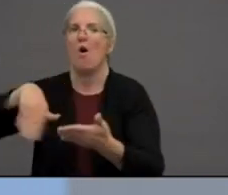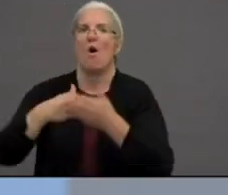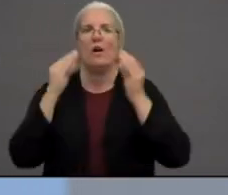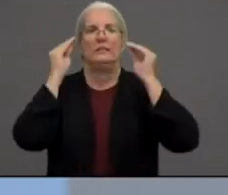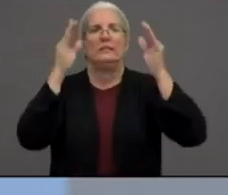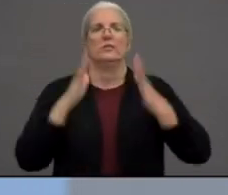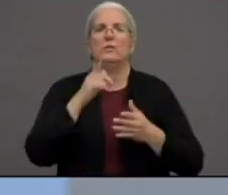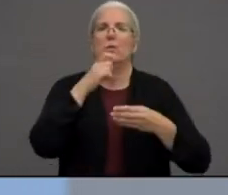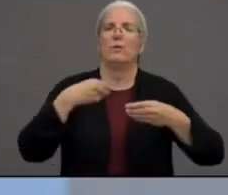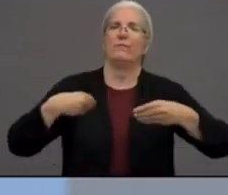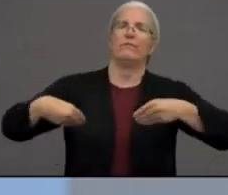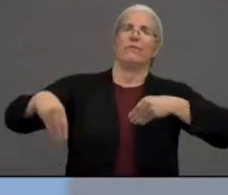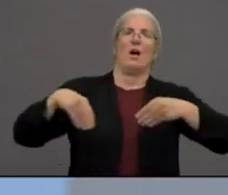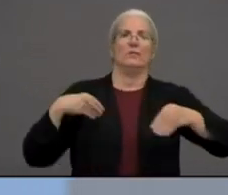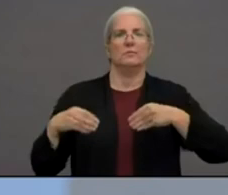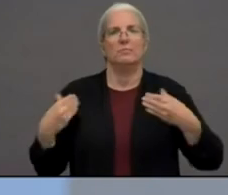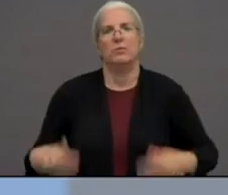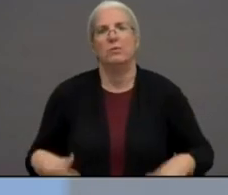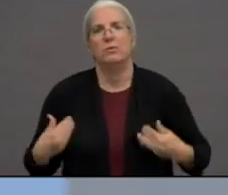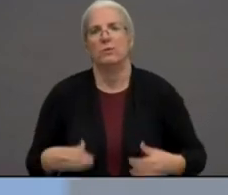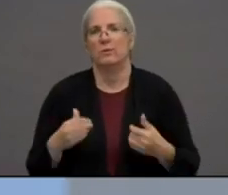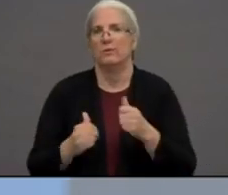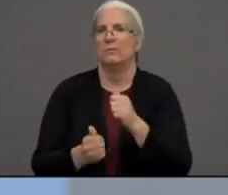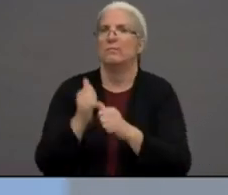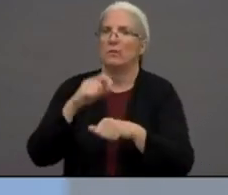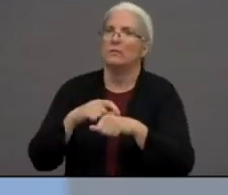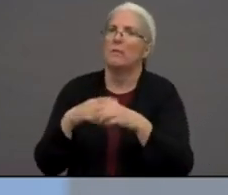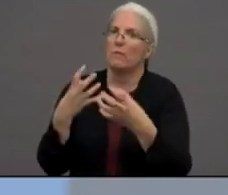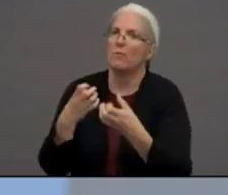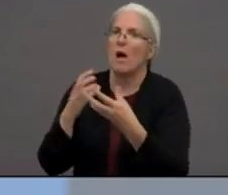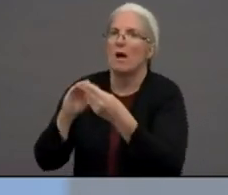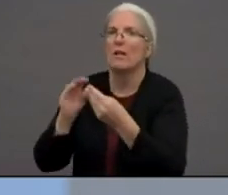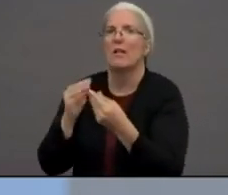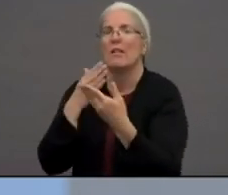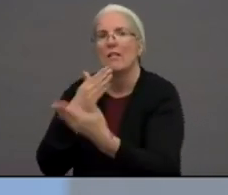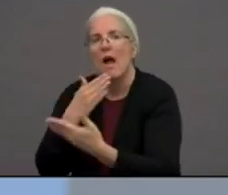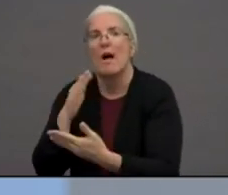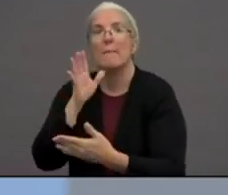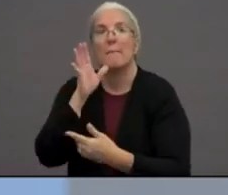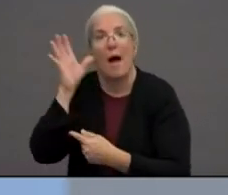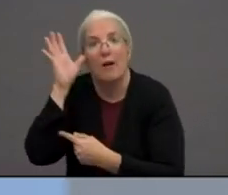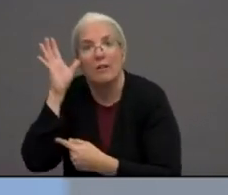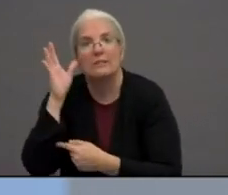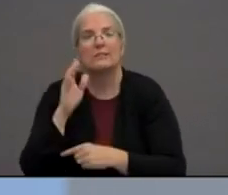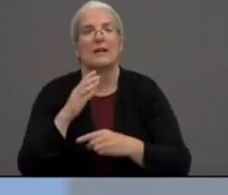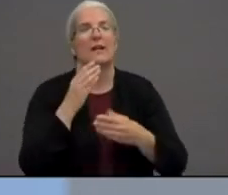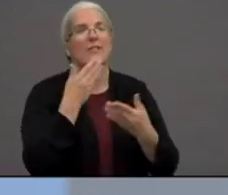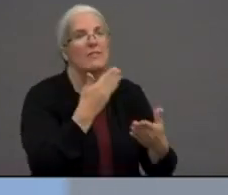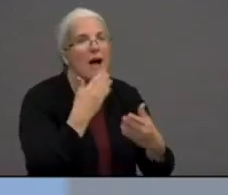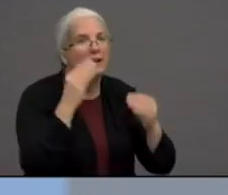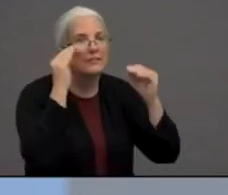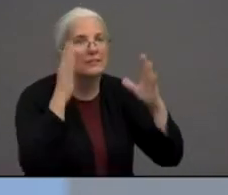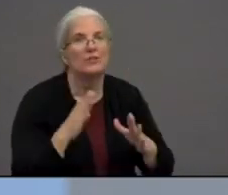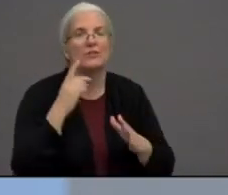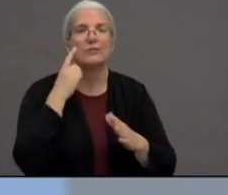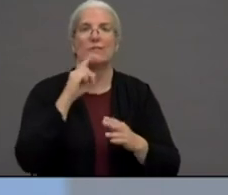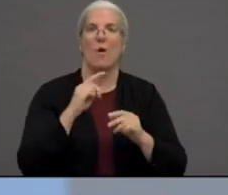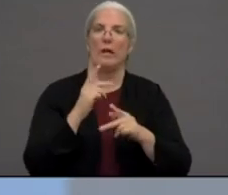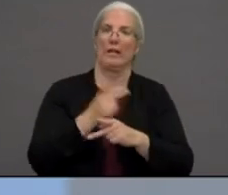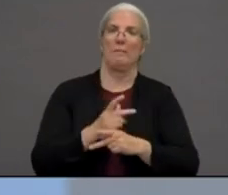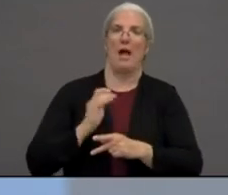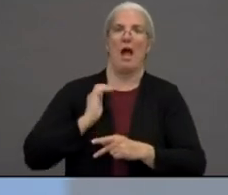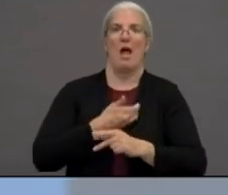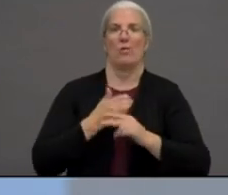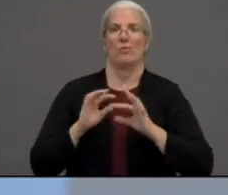So thank you very much, teachers, but also thank you very much, parents, for keeping your children safe and also being a teacher